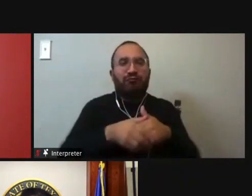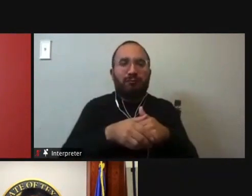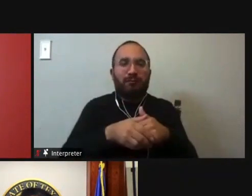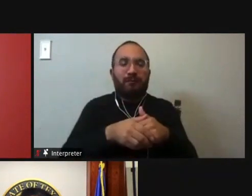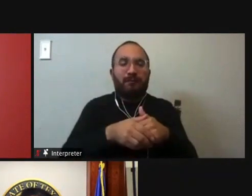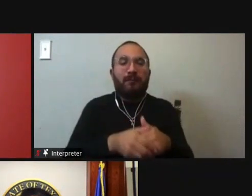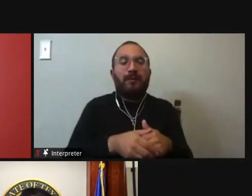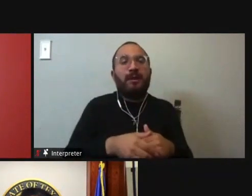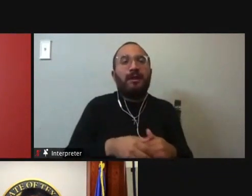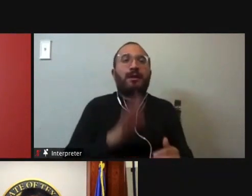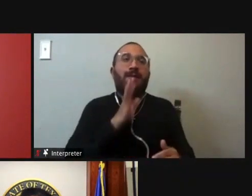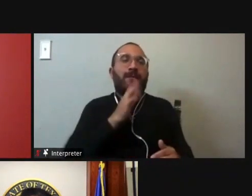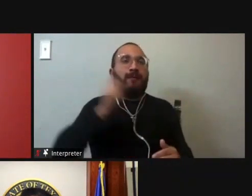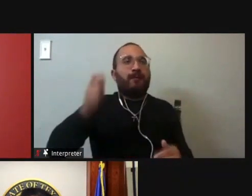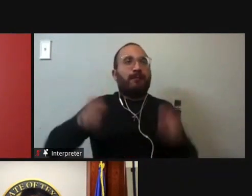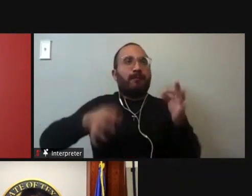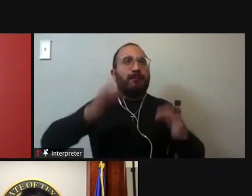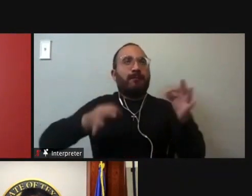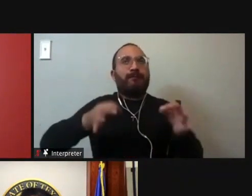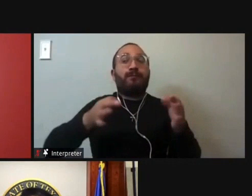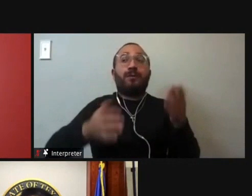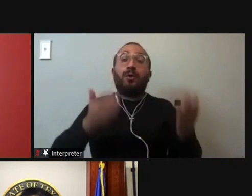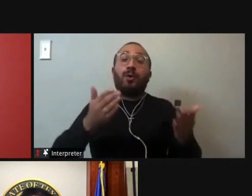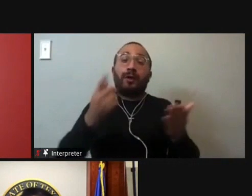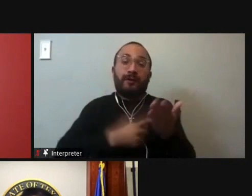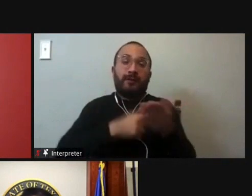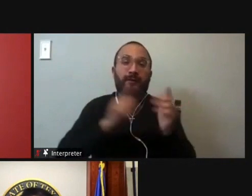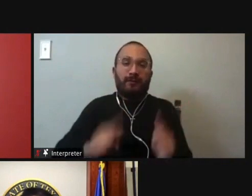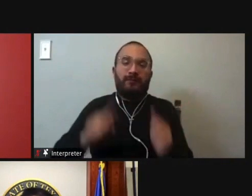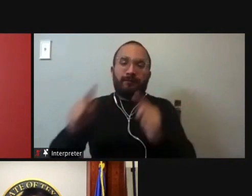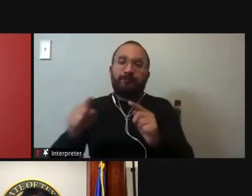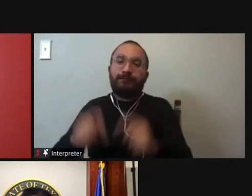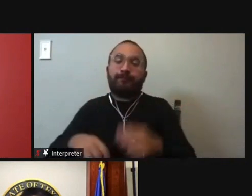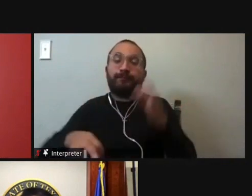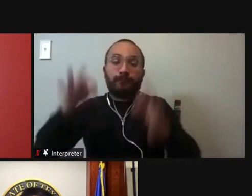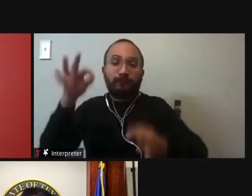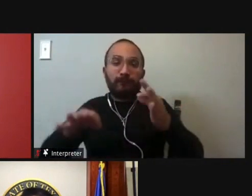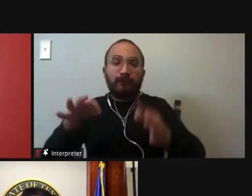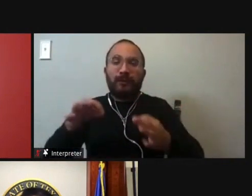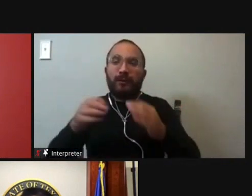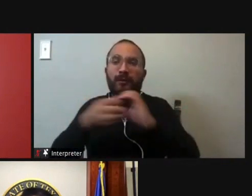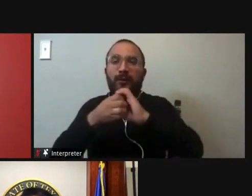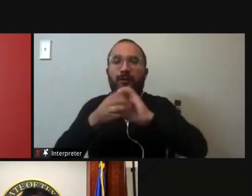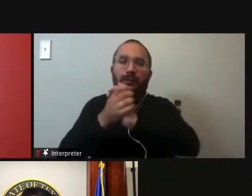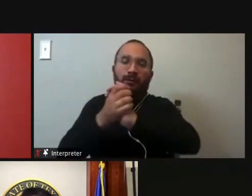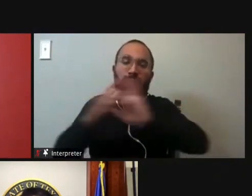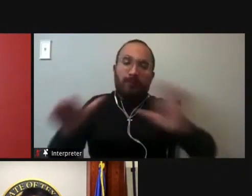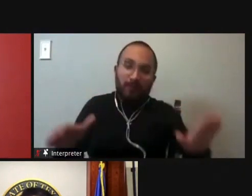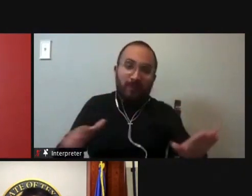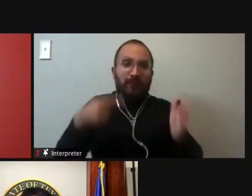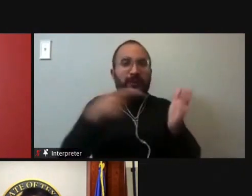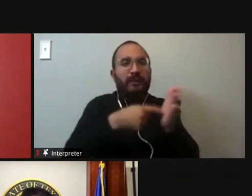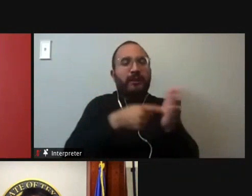oftentimes you end up in court when you're getting divorced or when you're arrested, um, or when you get sued or when you have to